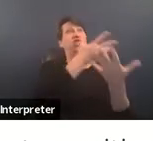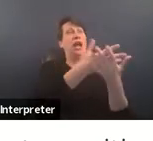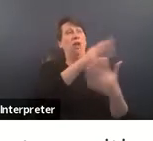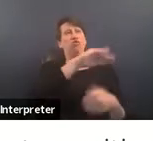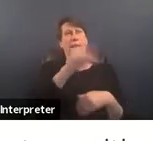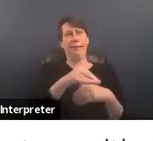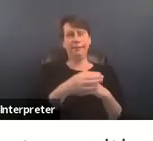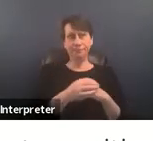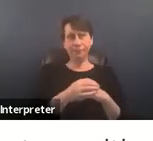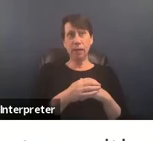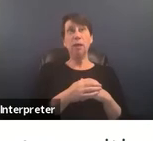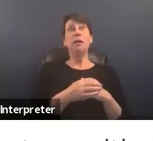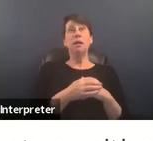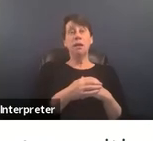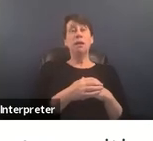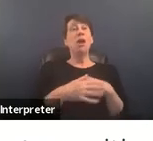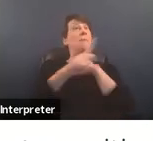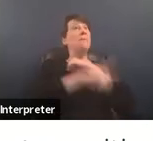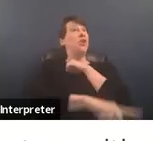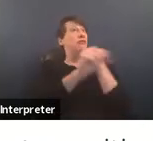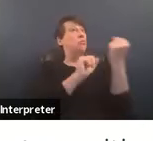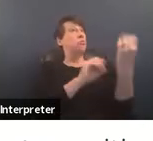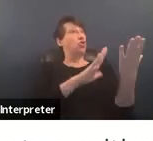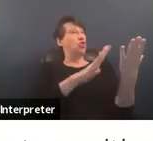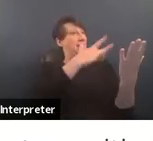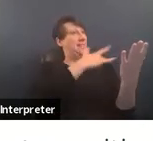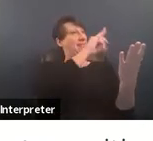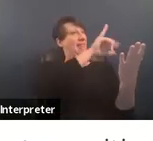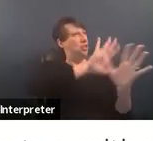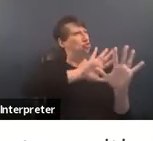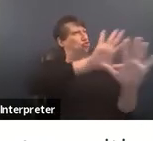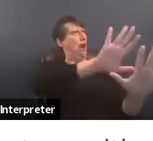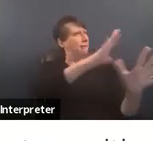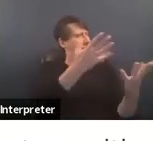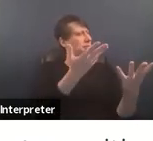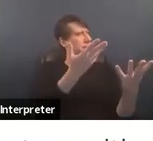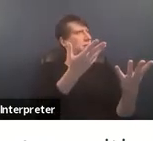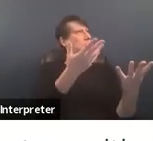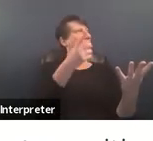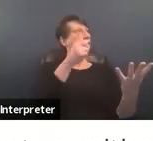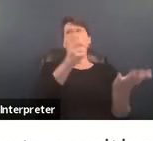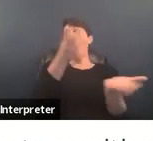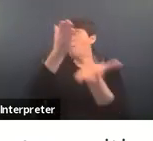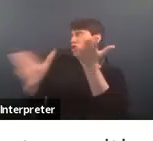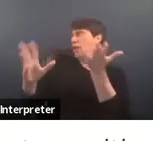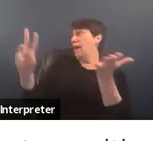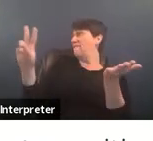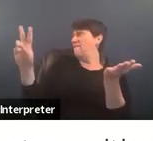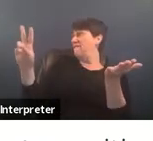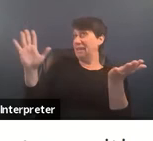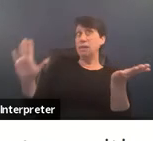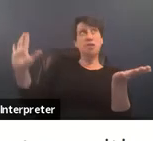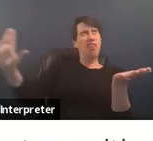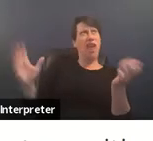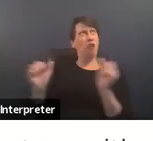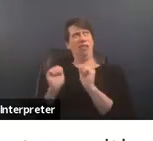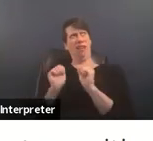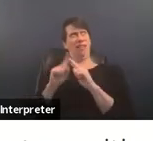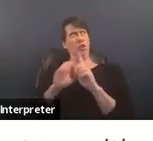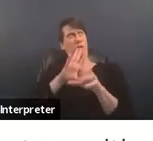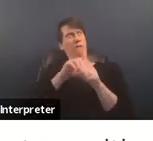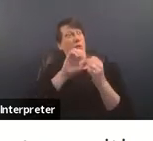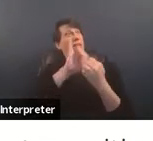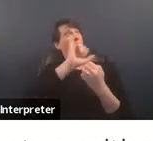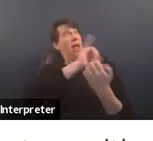punitive approaches are often part of the driving factors for marginalized survivors again reluctance to engage with the criminal legal system